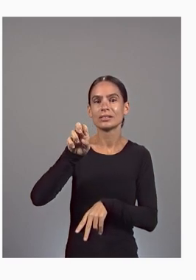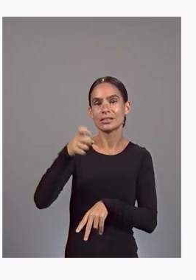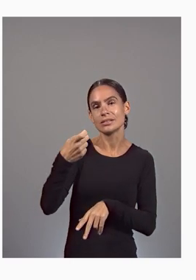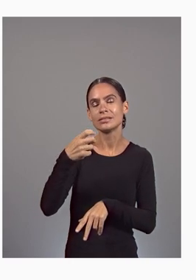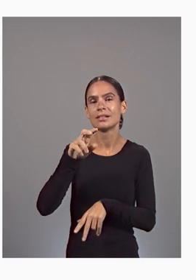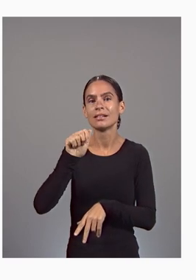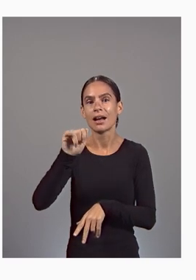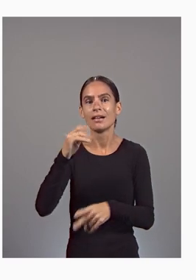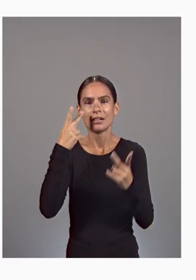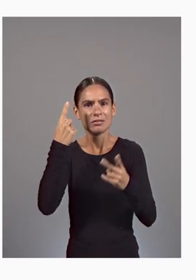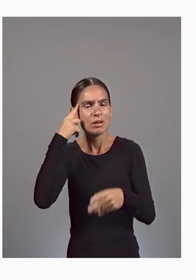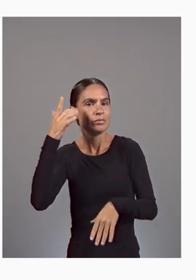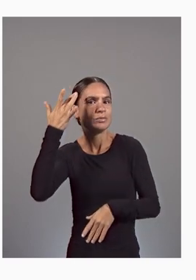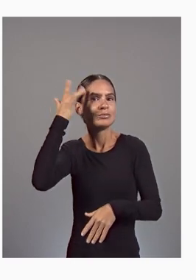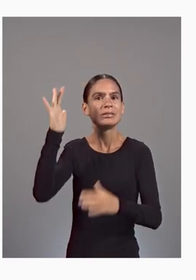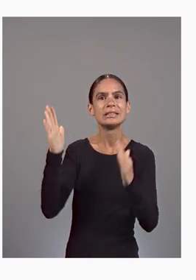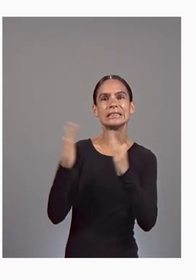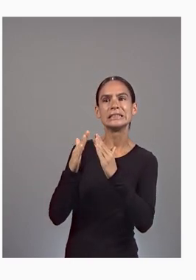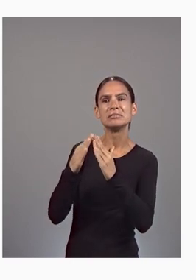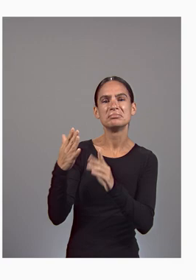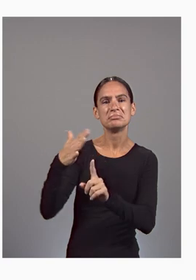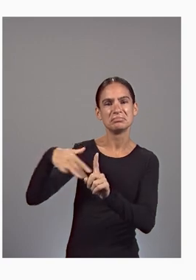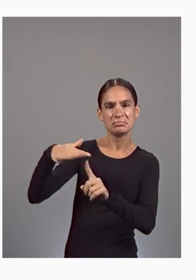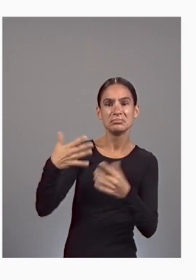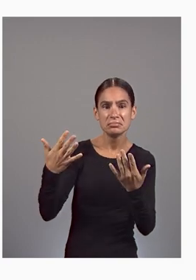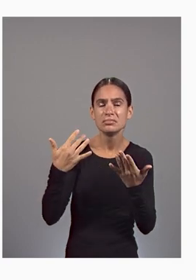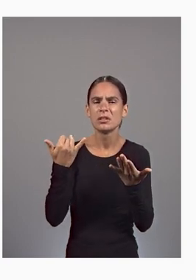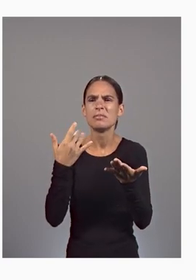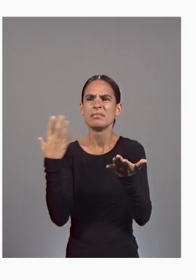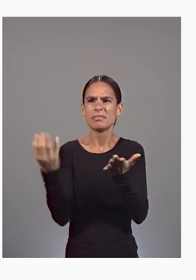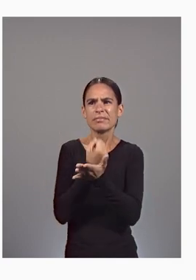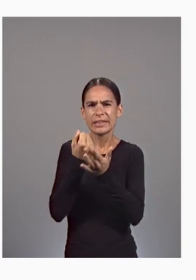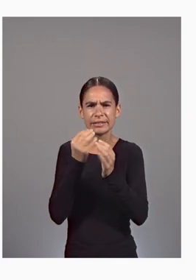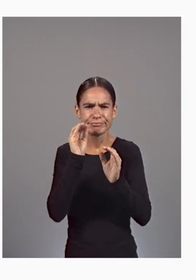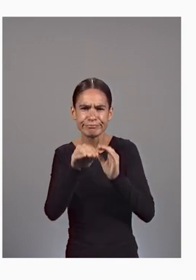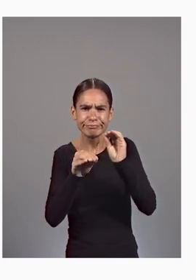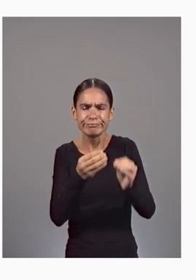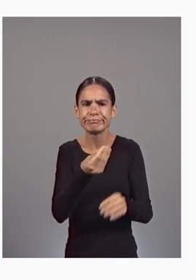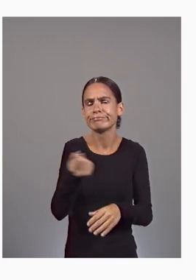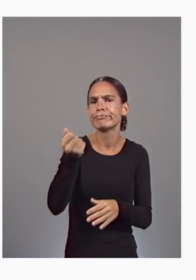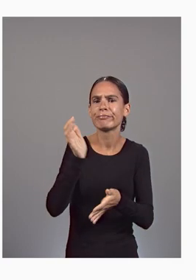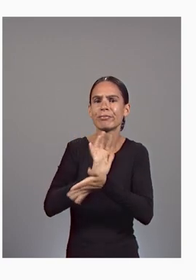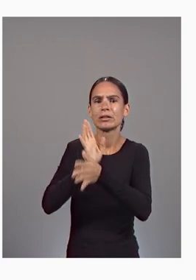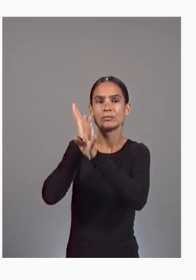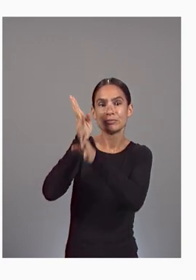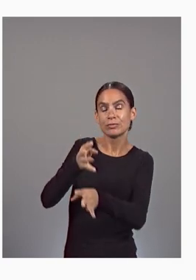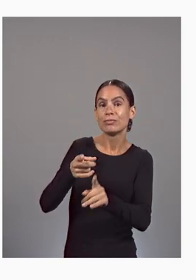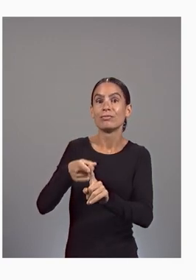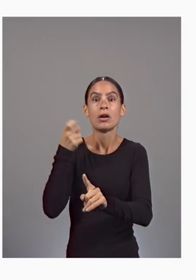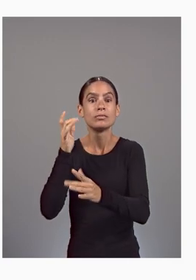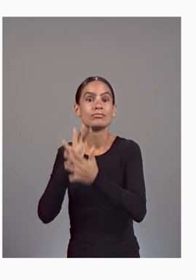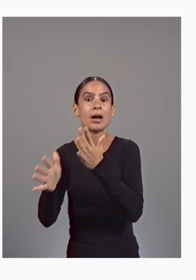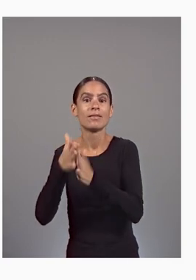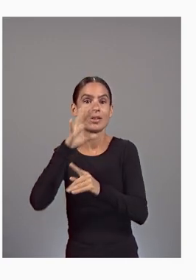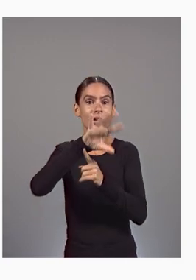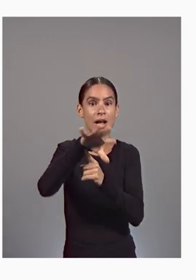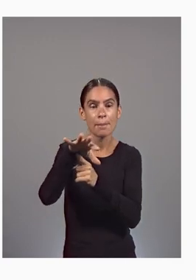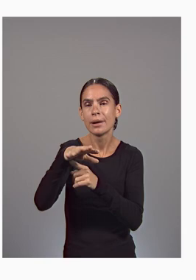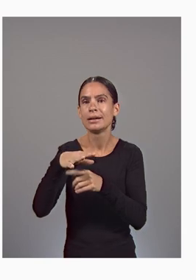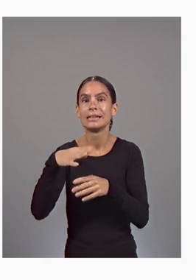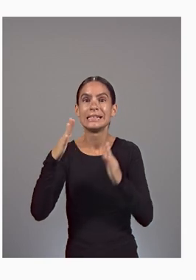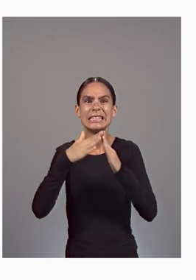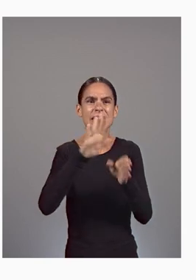Let's start by ingesting multiple video streams from traffic cameras located at busy intersection throughout the city.